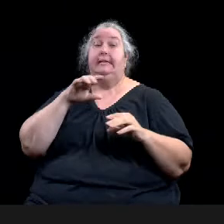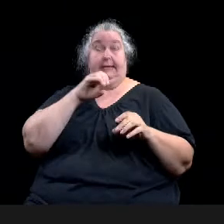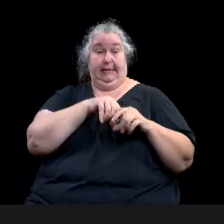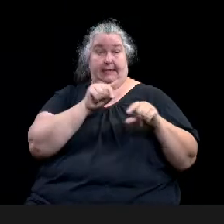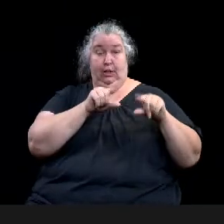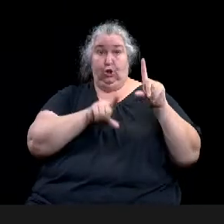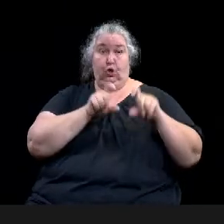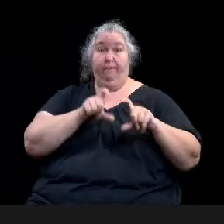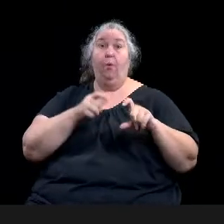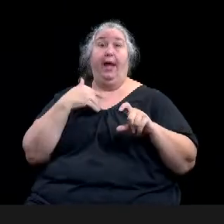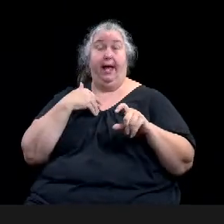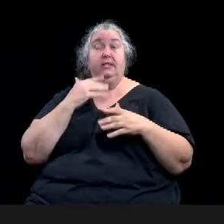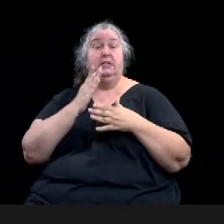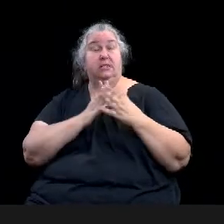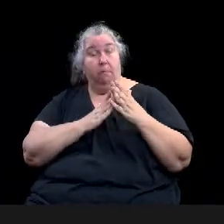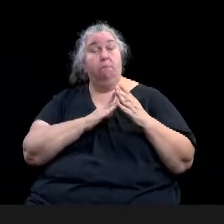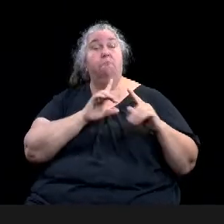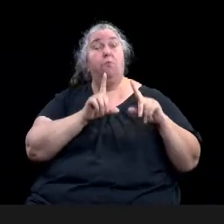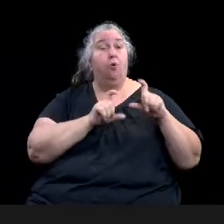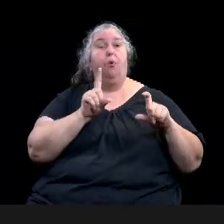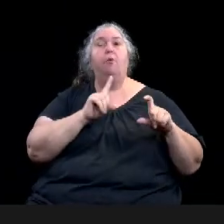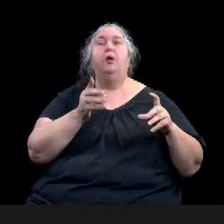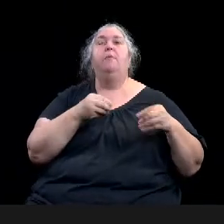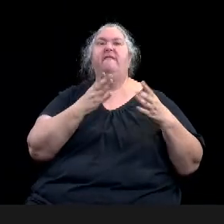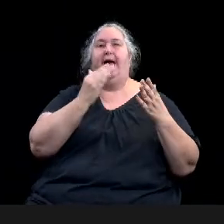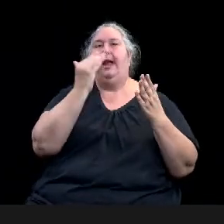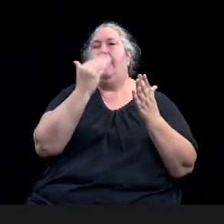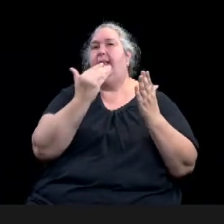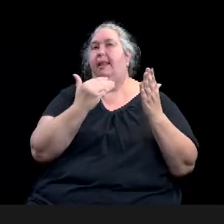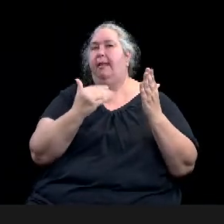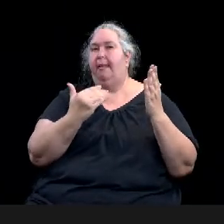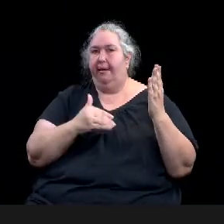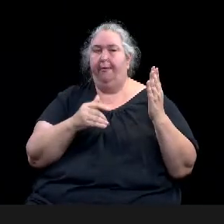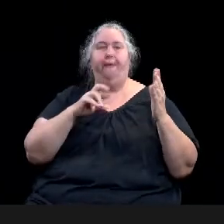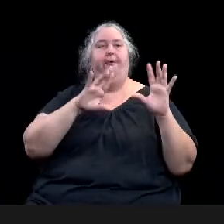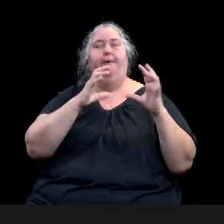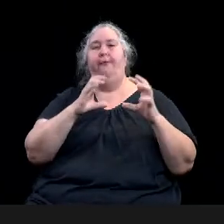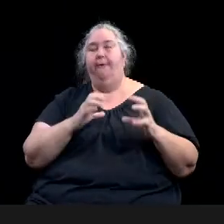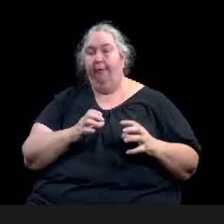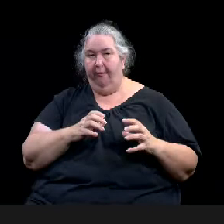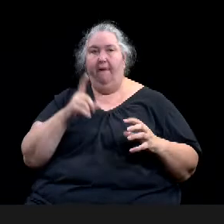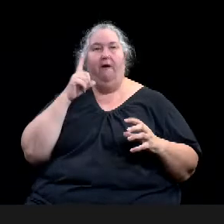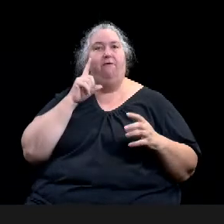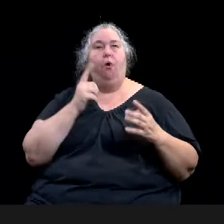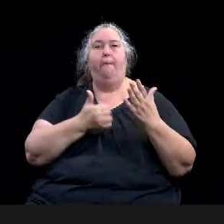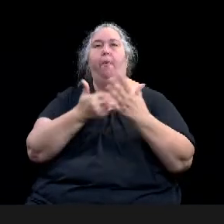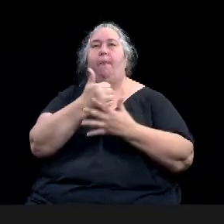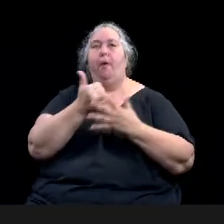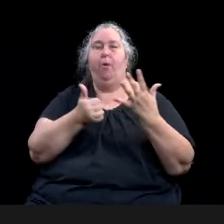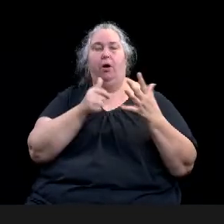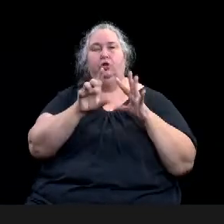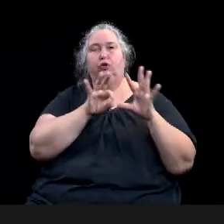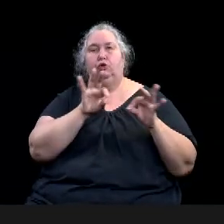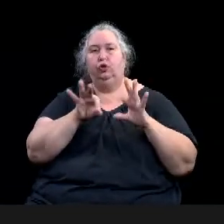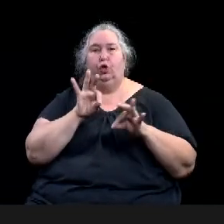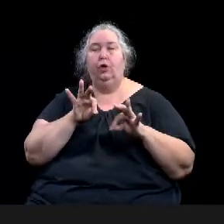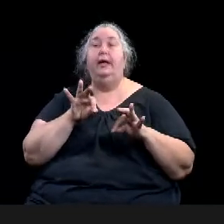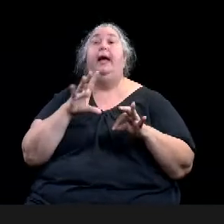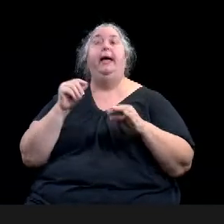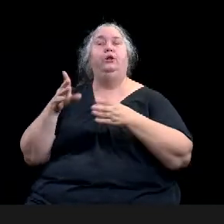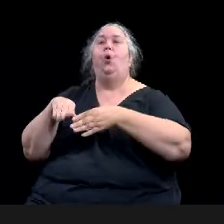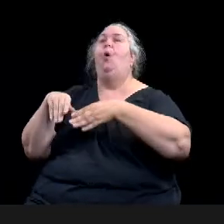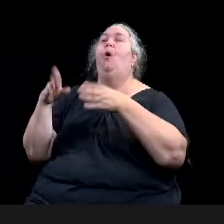from, and we provided some open-ended, uh, items as well. So, this is one of the structured questions that we sent out,